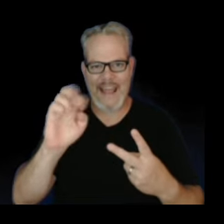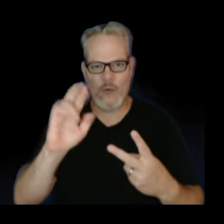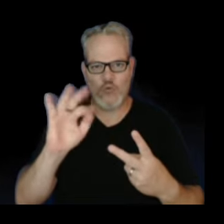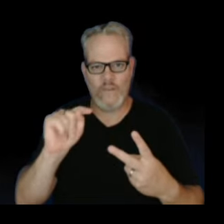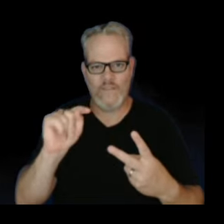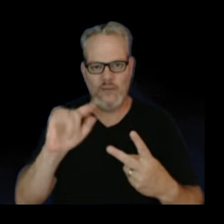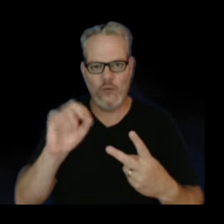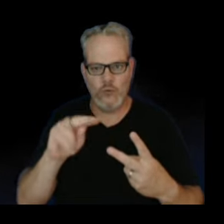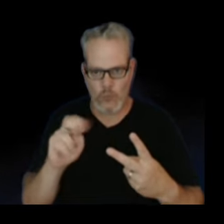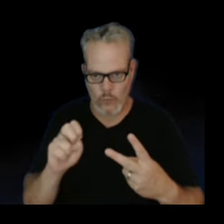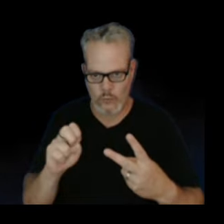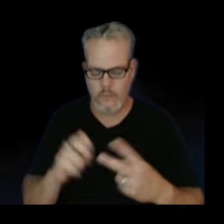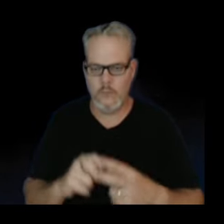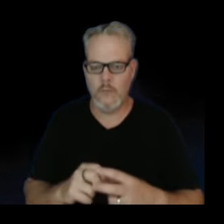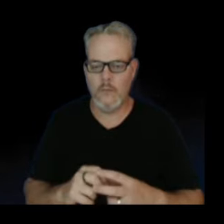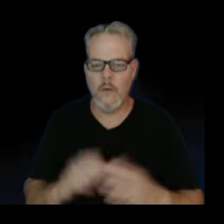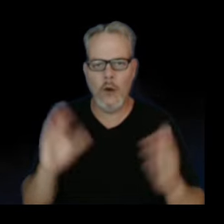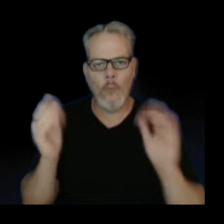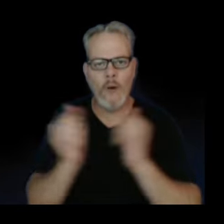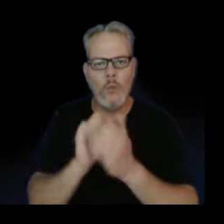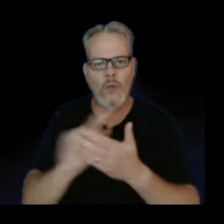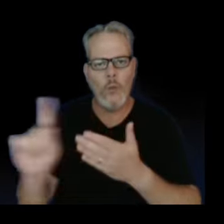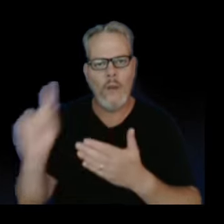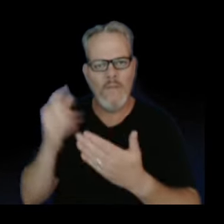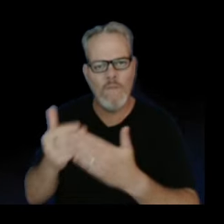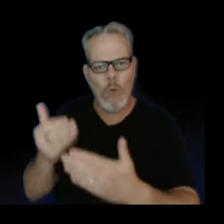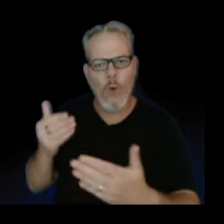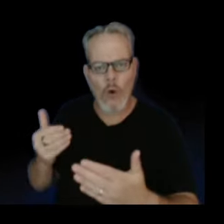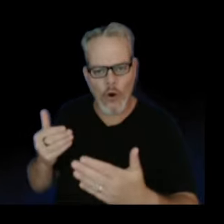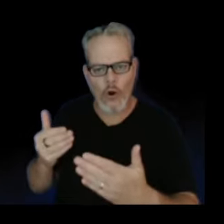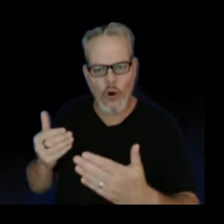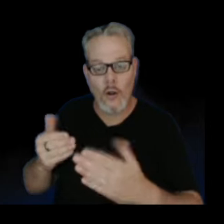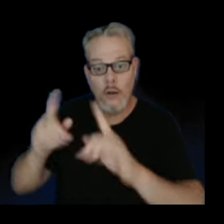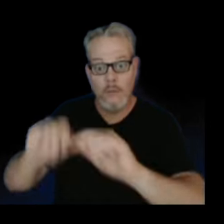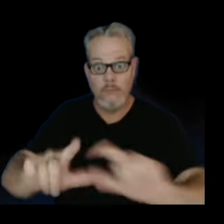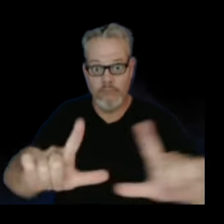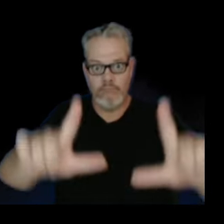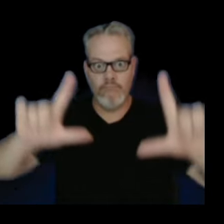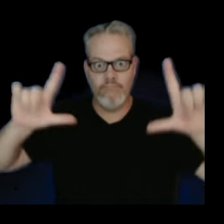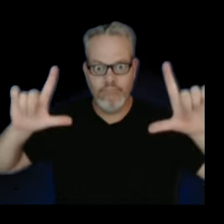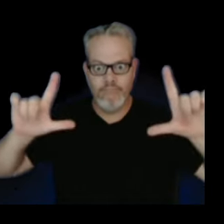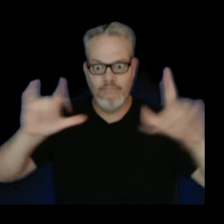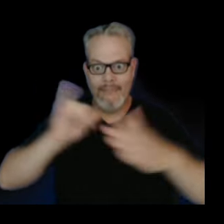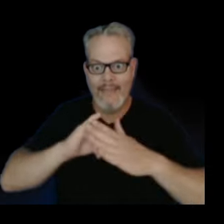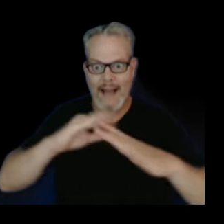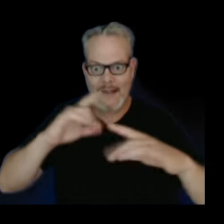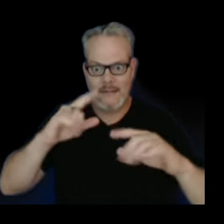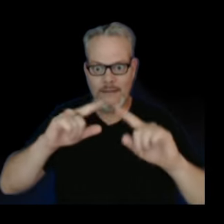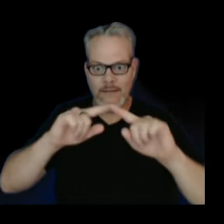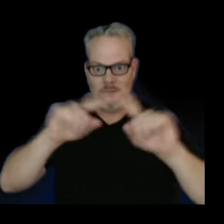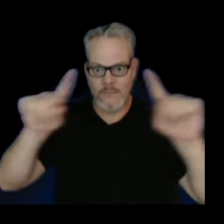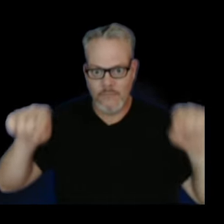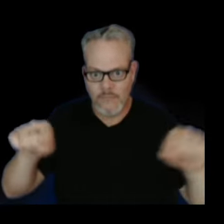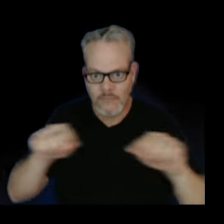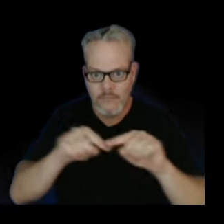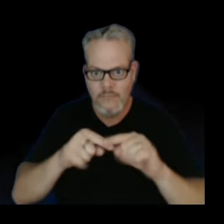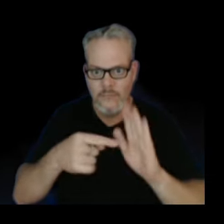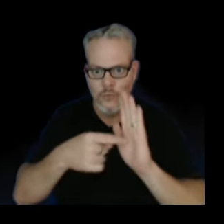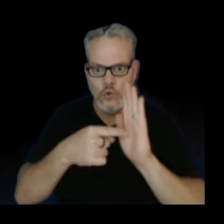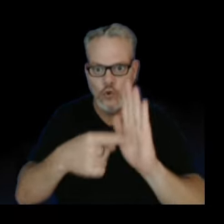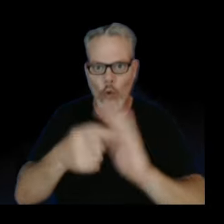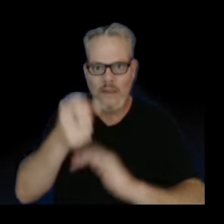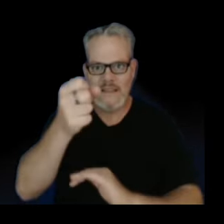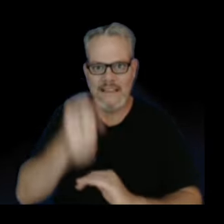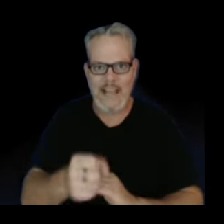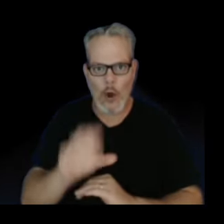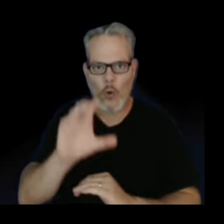map, you can see here, I'm going to zoom it in to this area, showing the South Caldera cluster